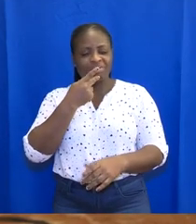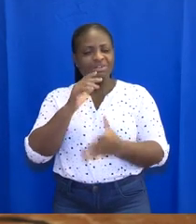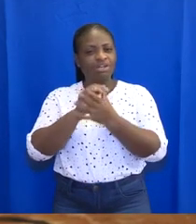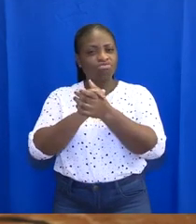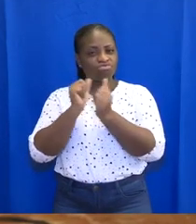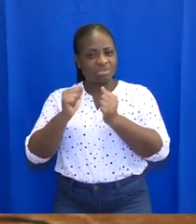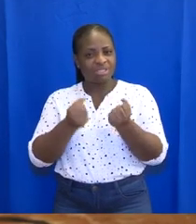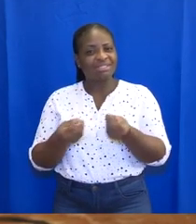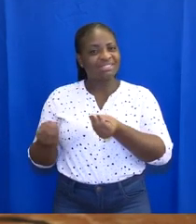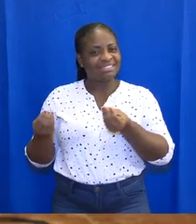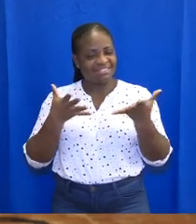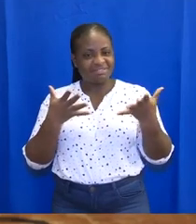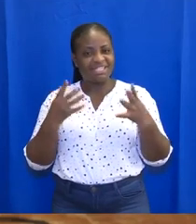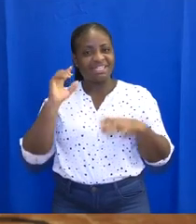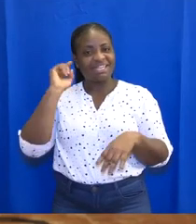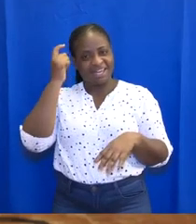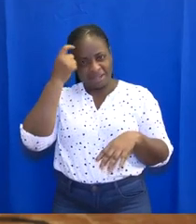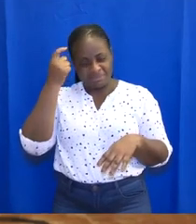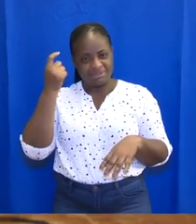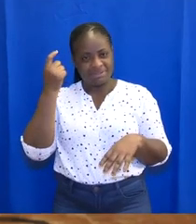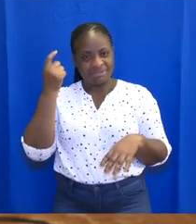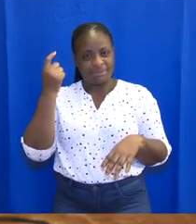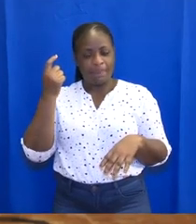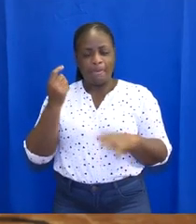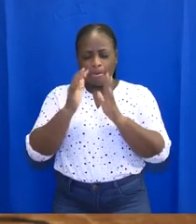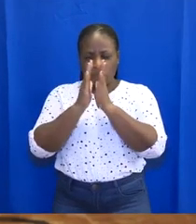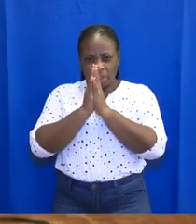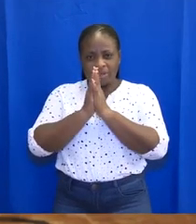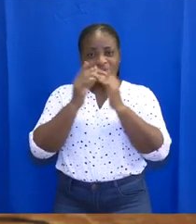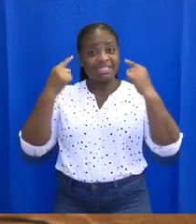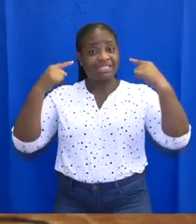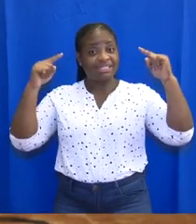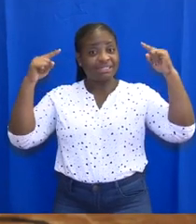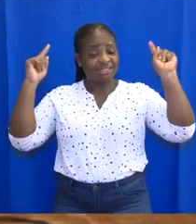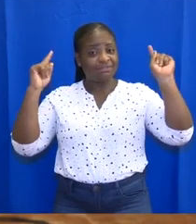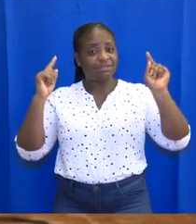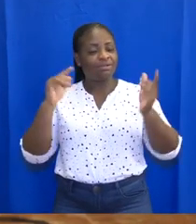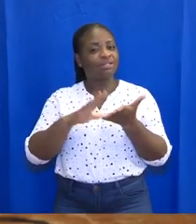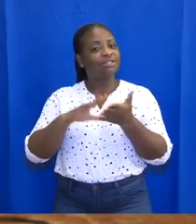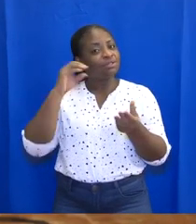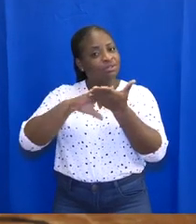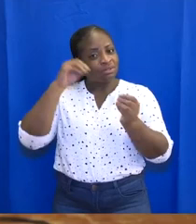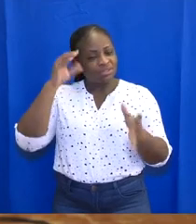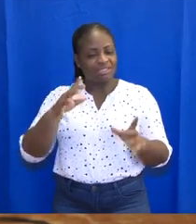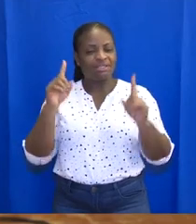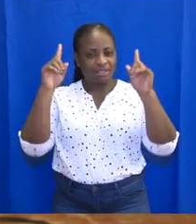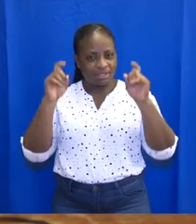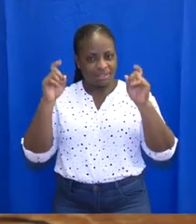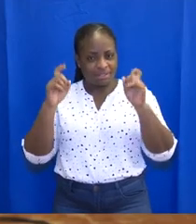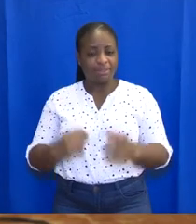trust proposed in me and my government. I pray for the success of the students in their exams.